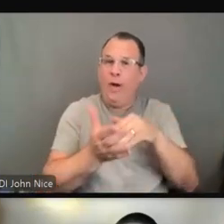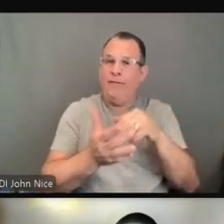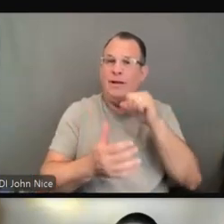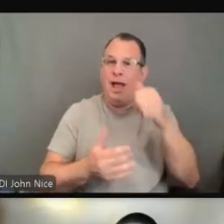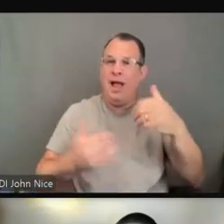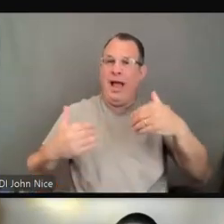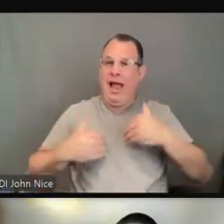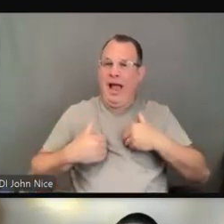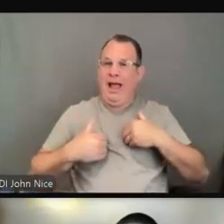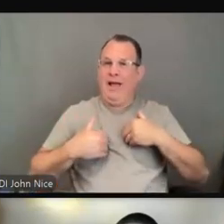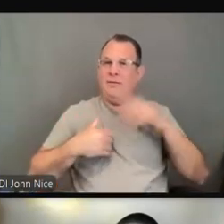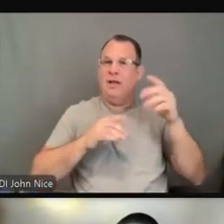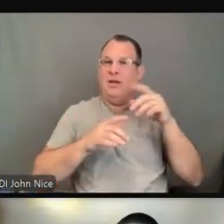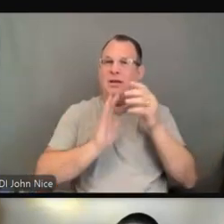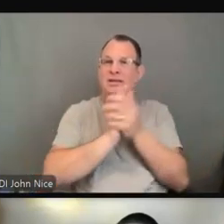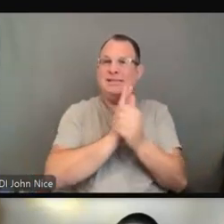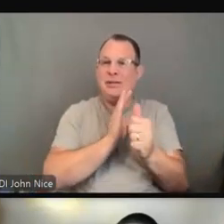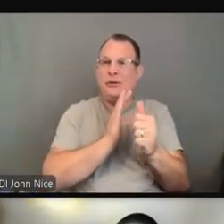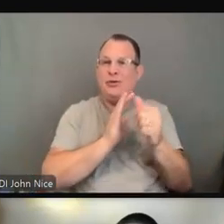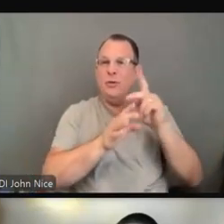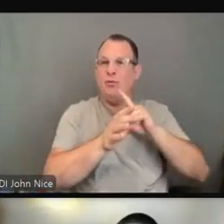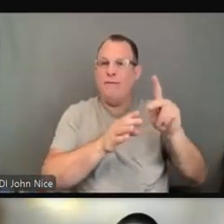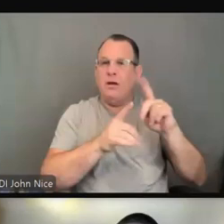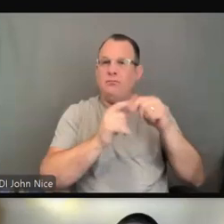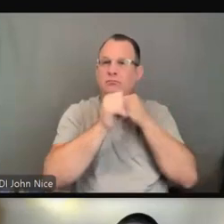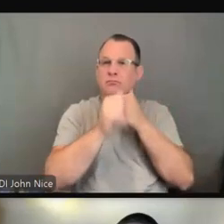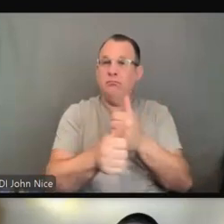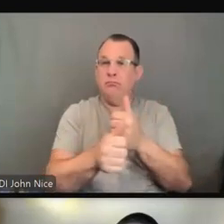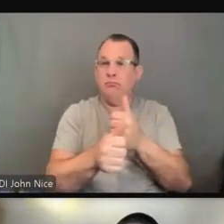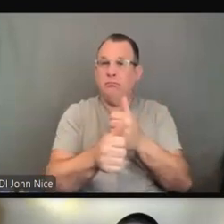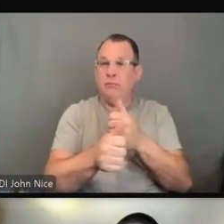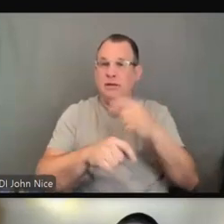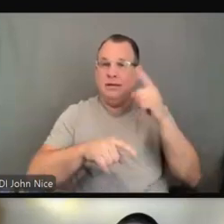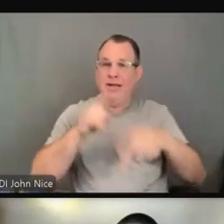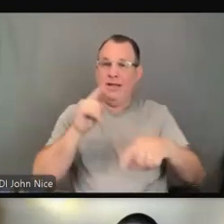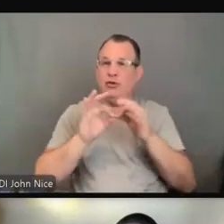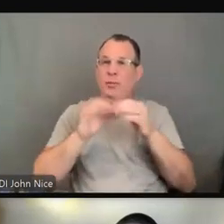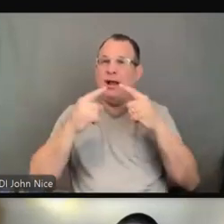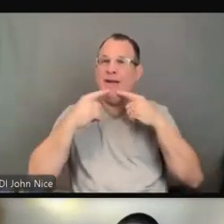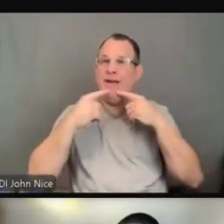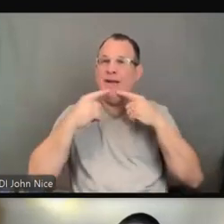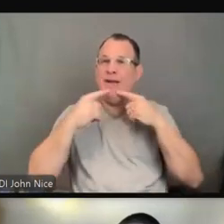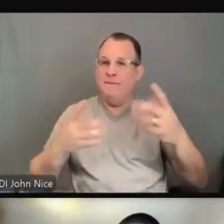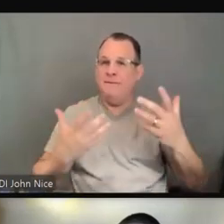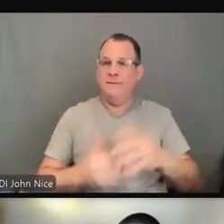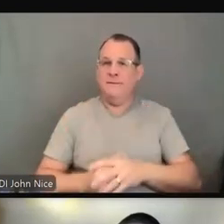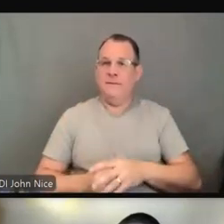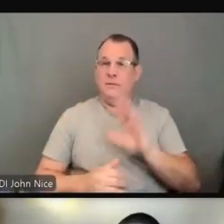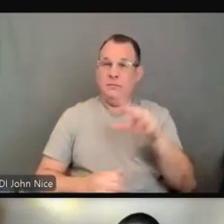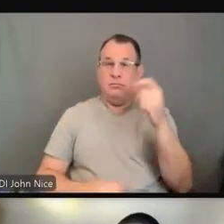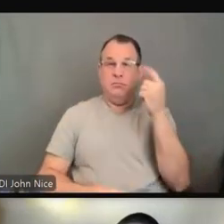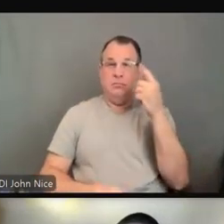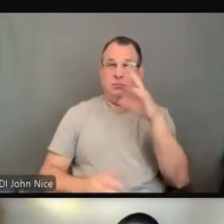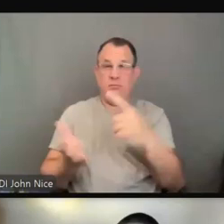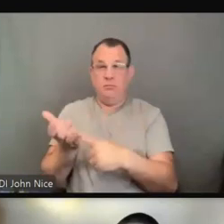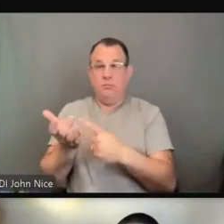needed to interpret effectively. And of course there are times when a family member or a friend may be